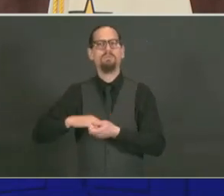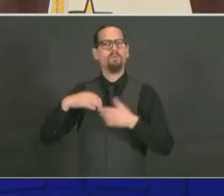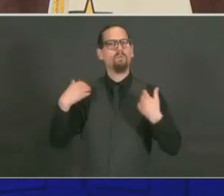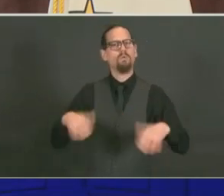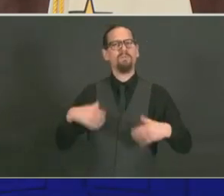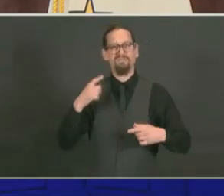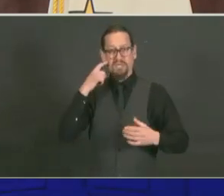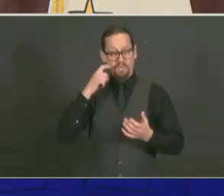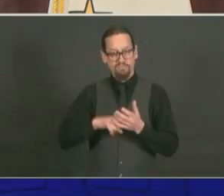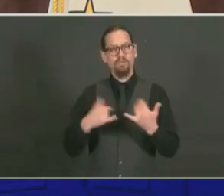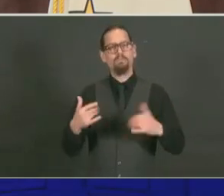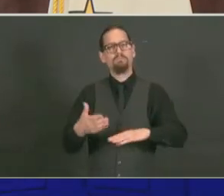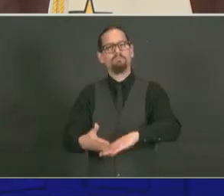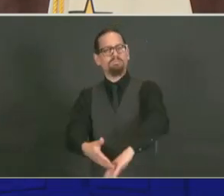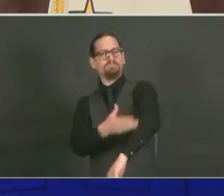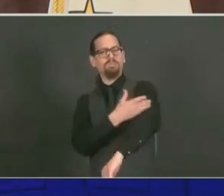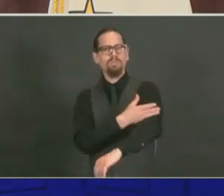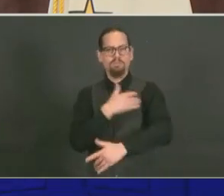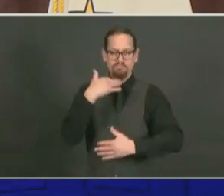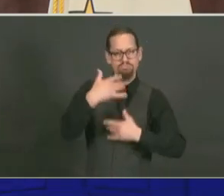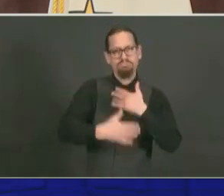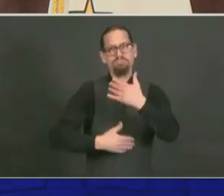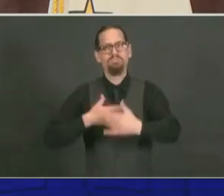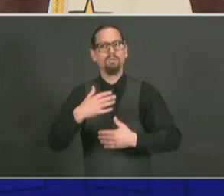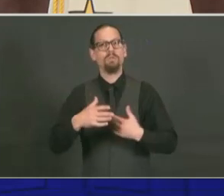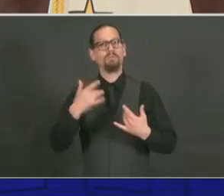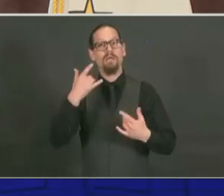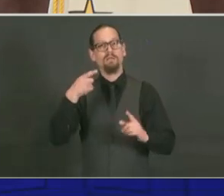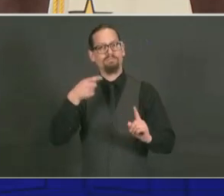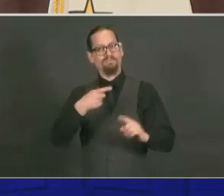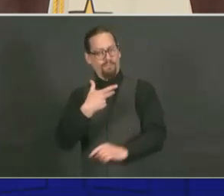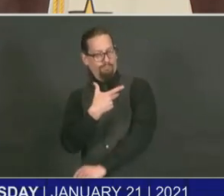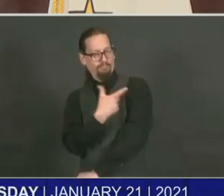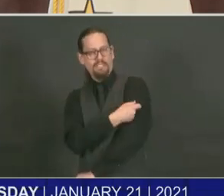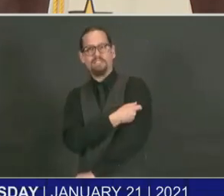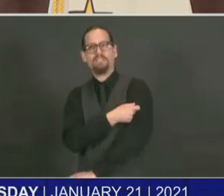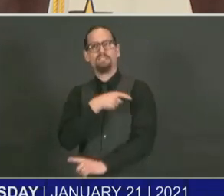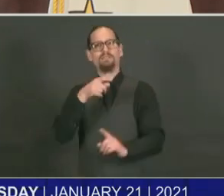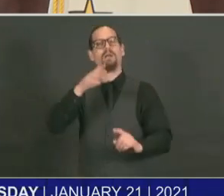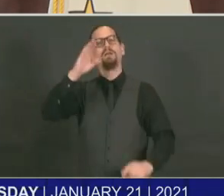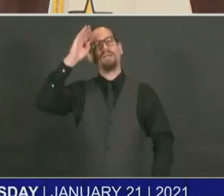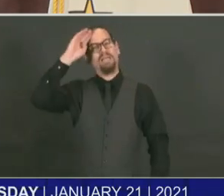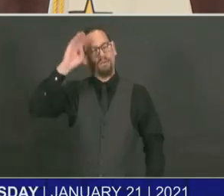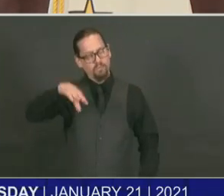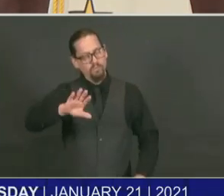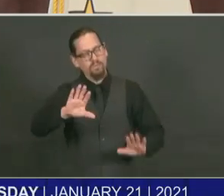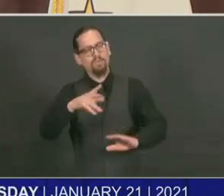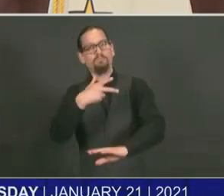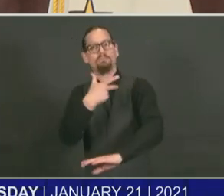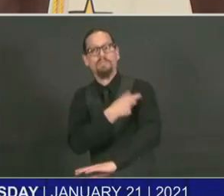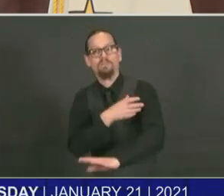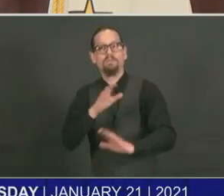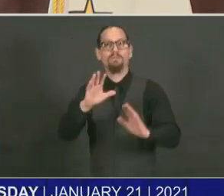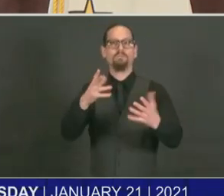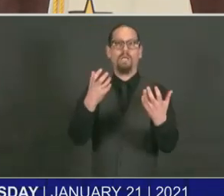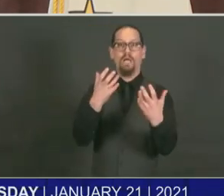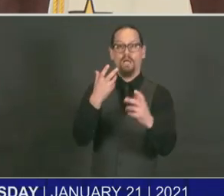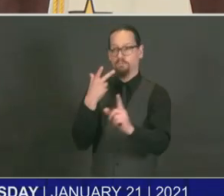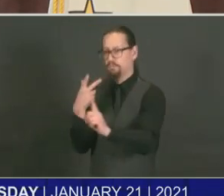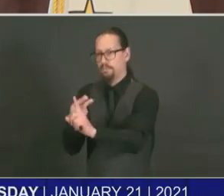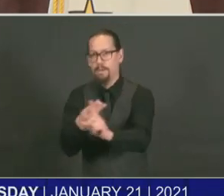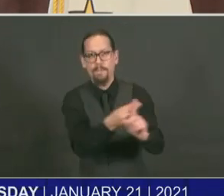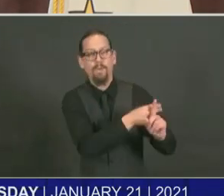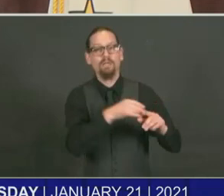all want to vaccinate everyone as quickly as possible. We all want to be healthy and safe